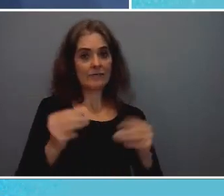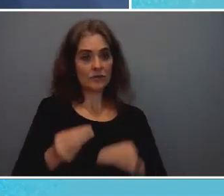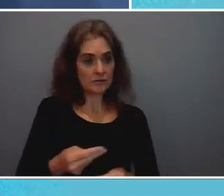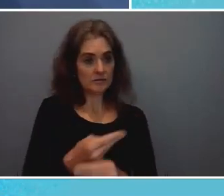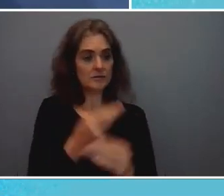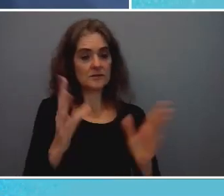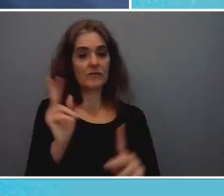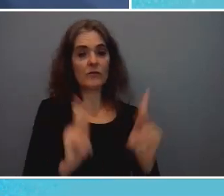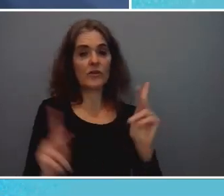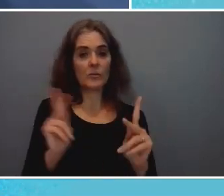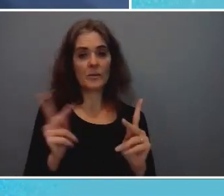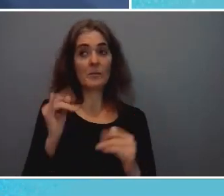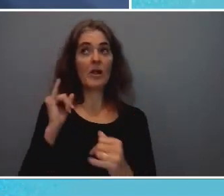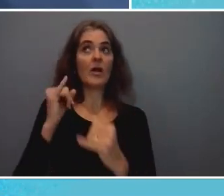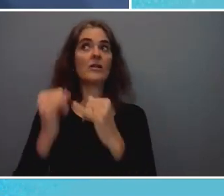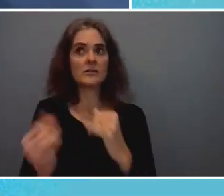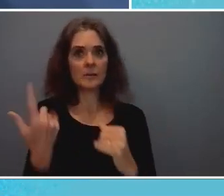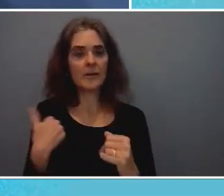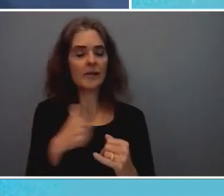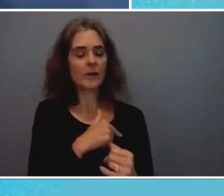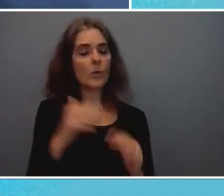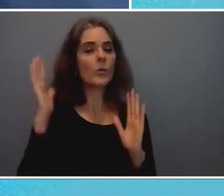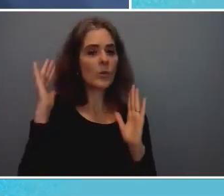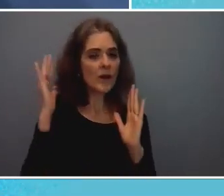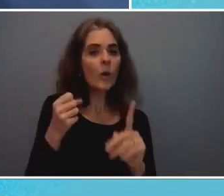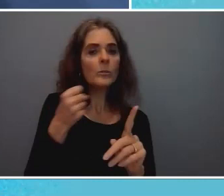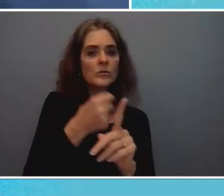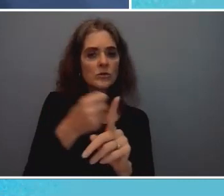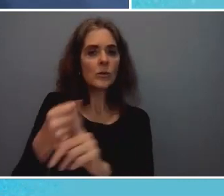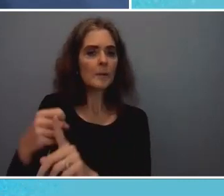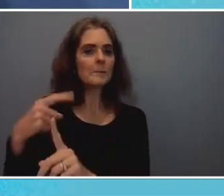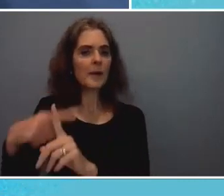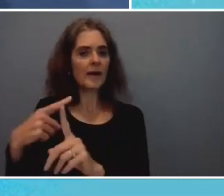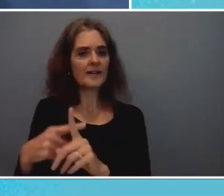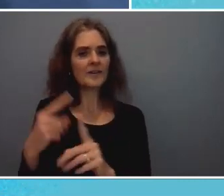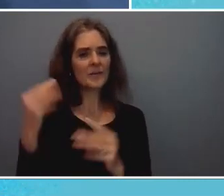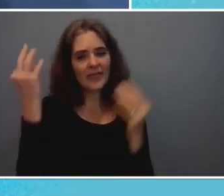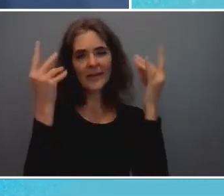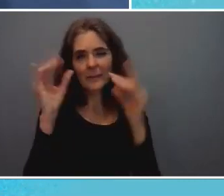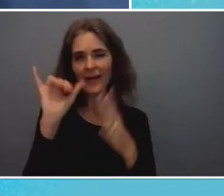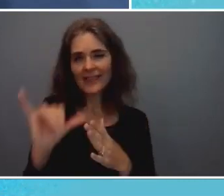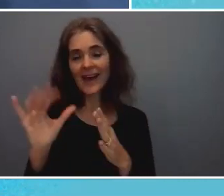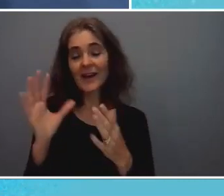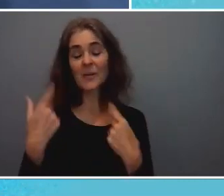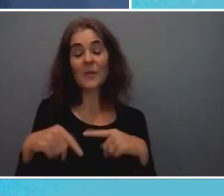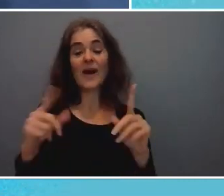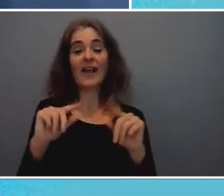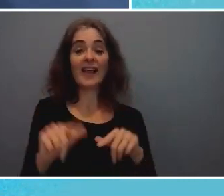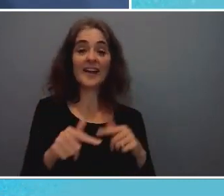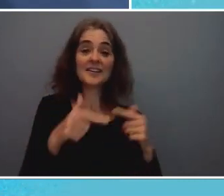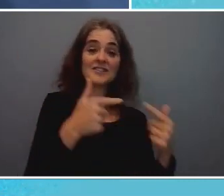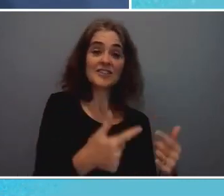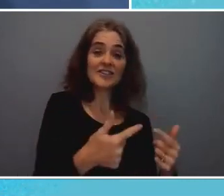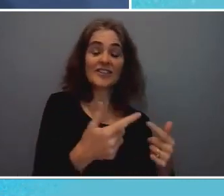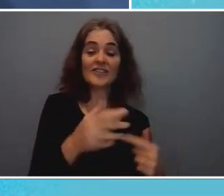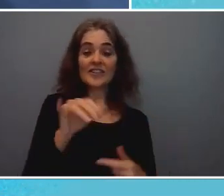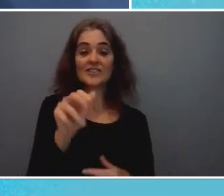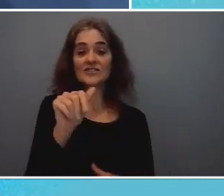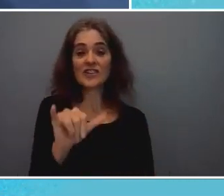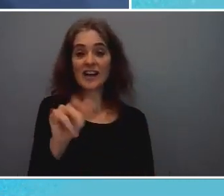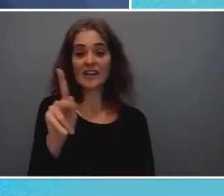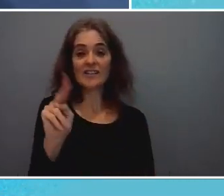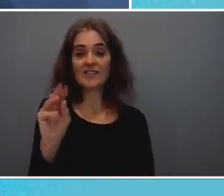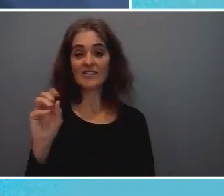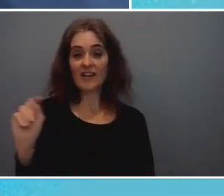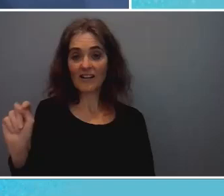I'll let you ponder that while I turn things over to Jay Knott to set up